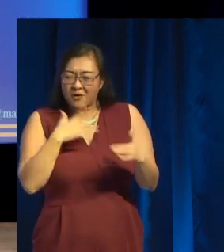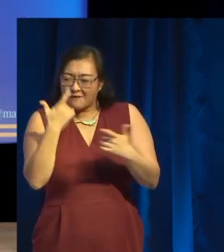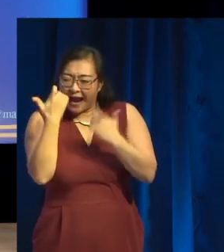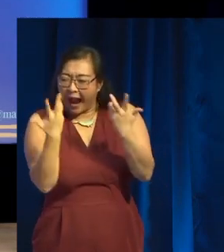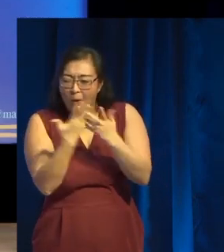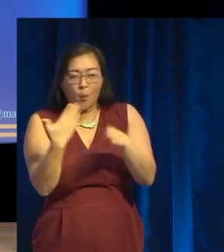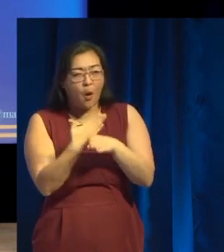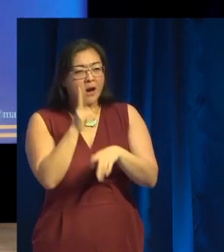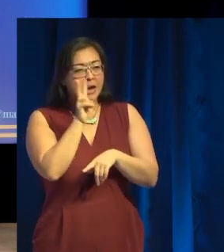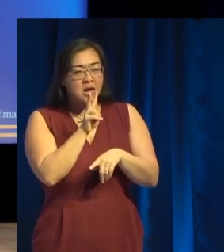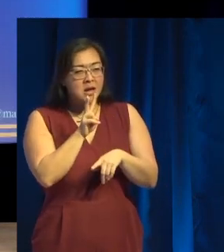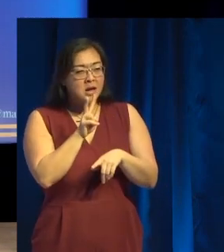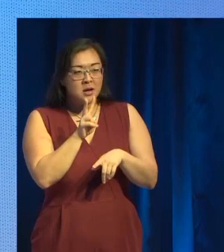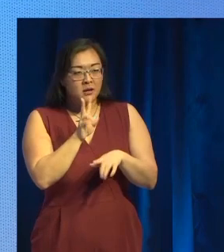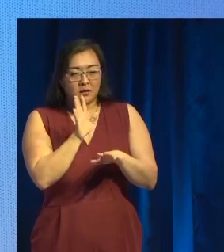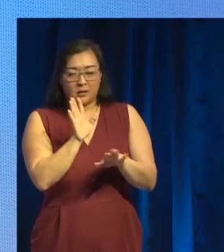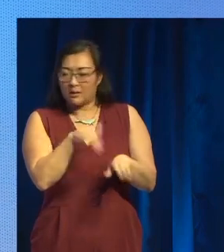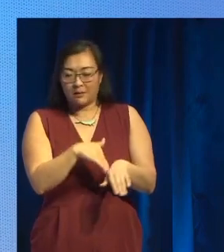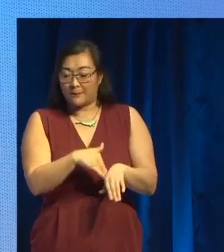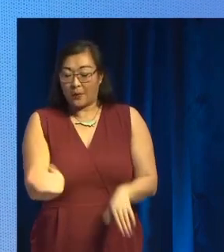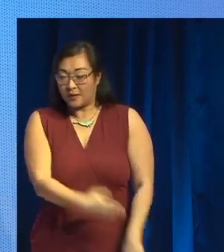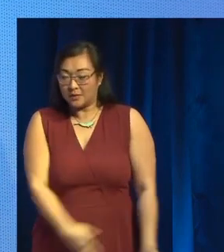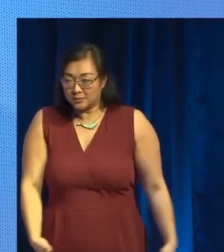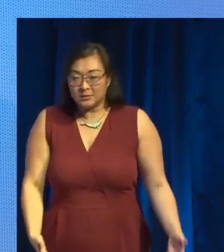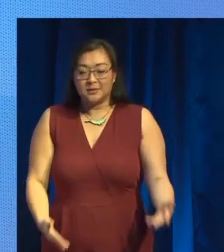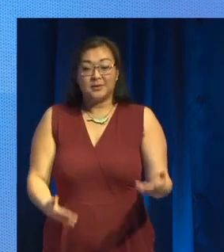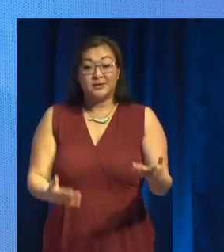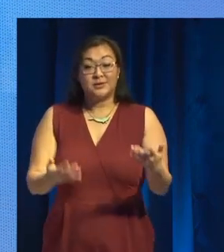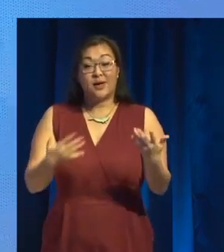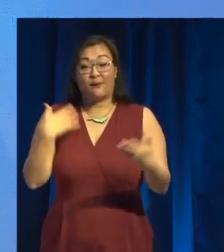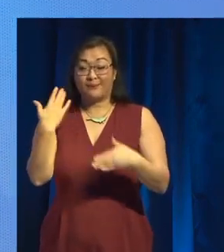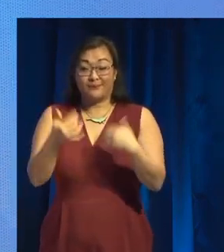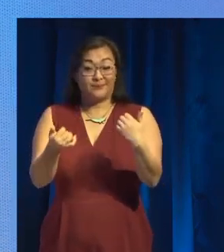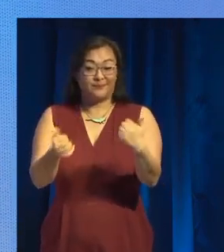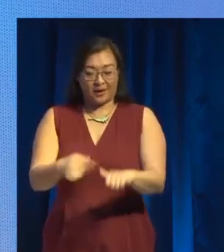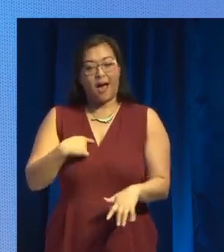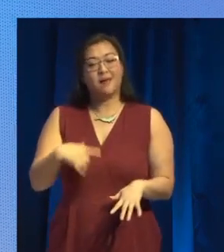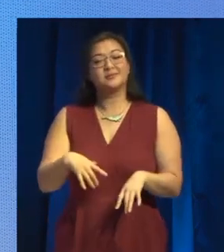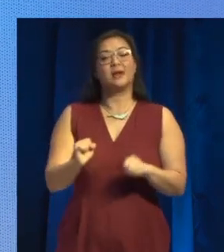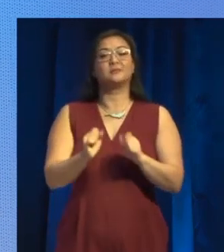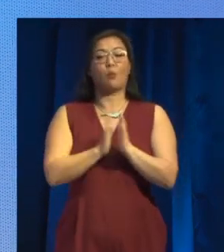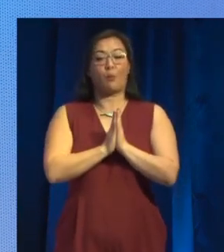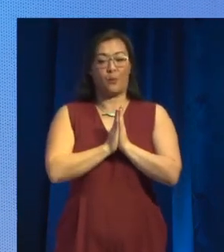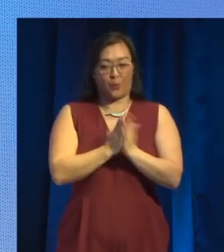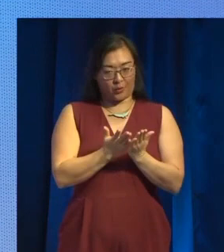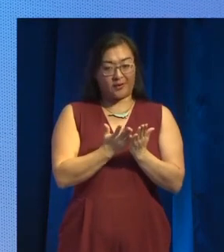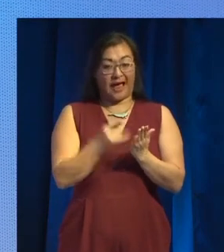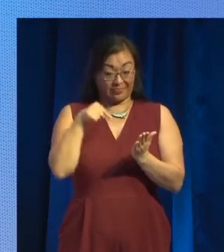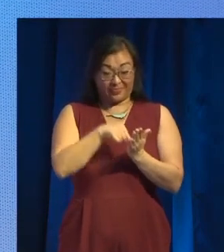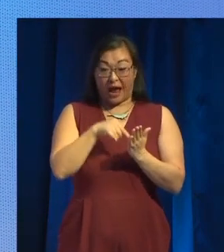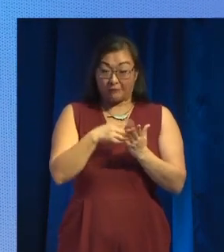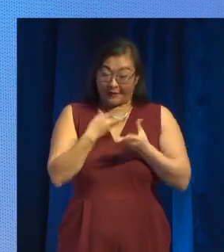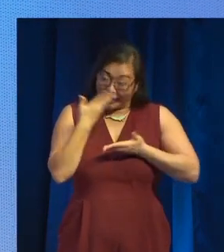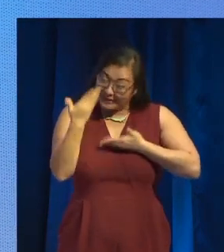Too much effort. So, I ended up, as I said, starting with the book, which dissected the whole solution step by step.